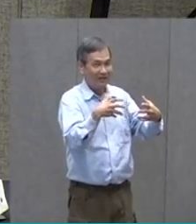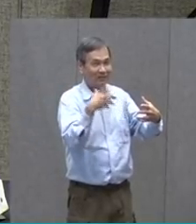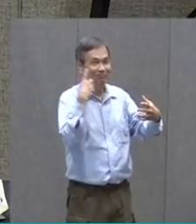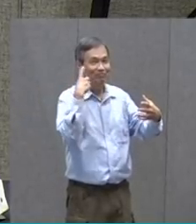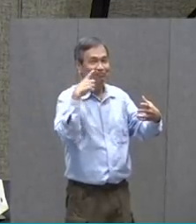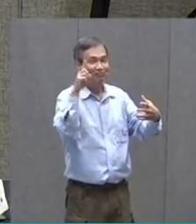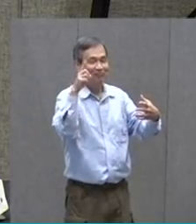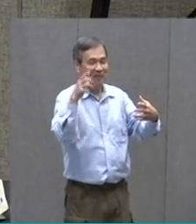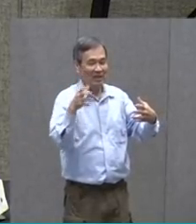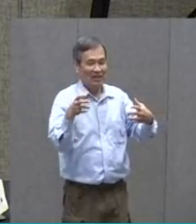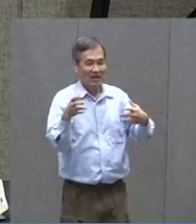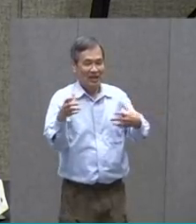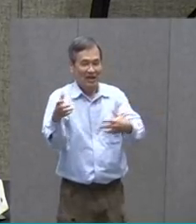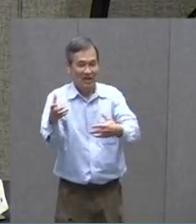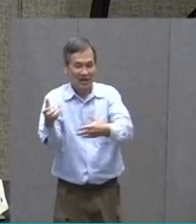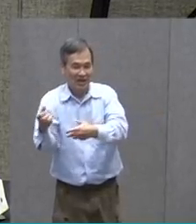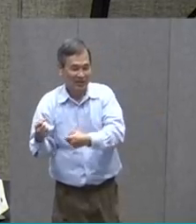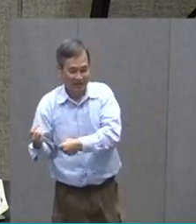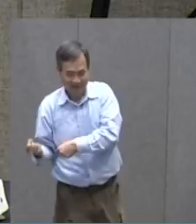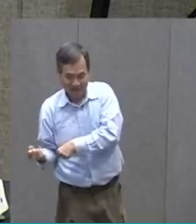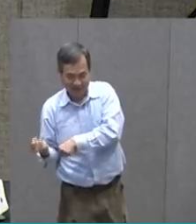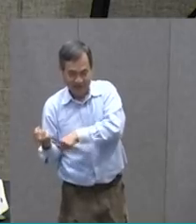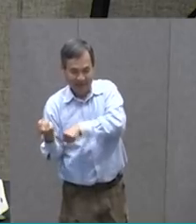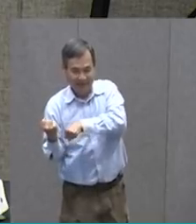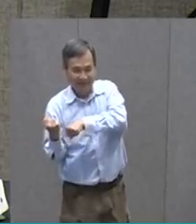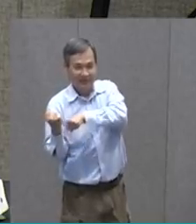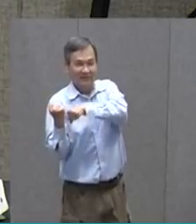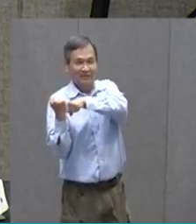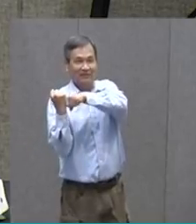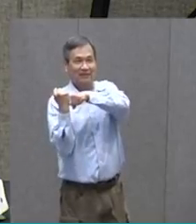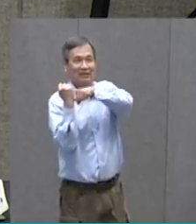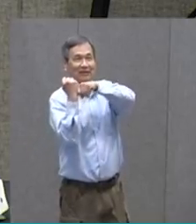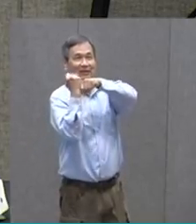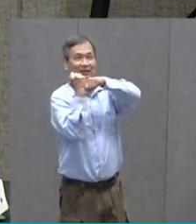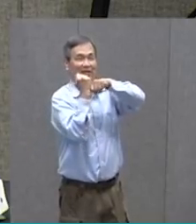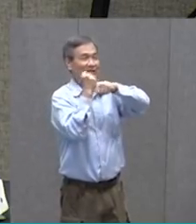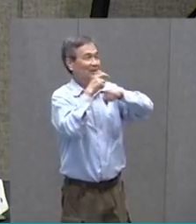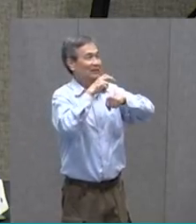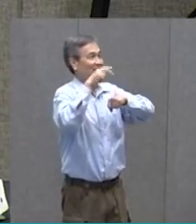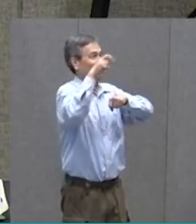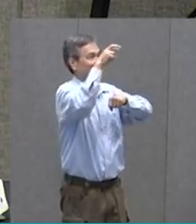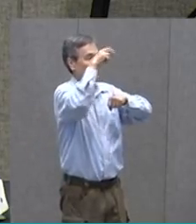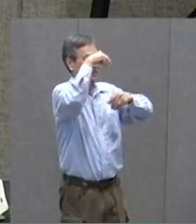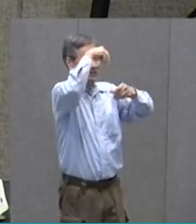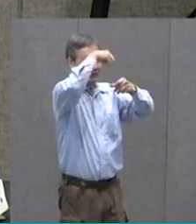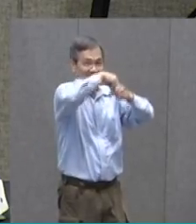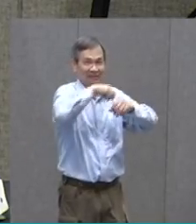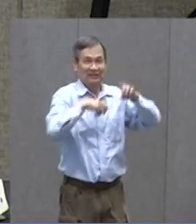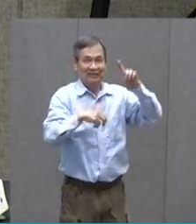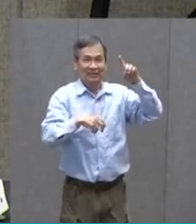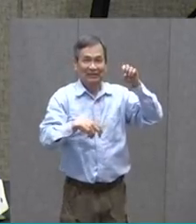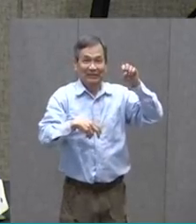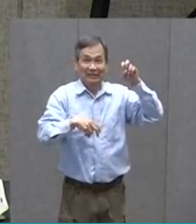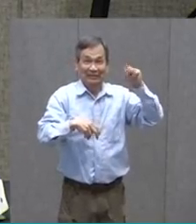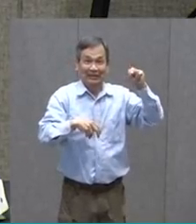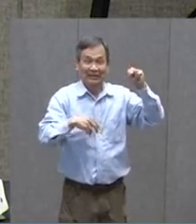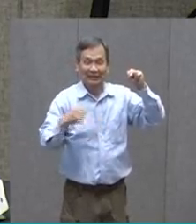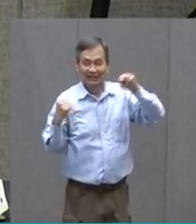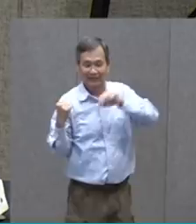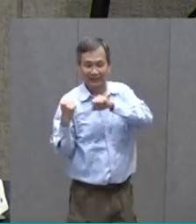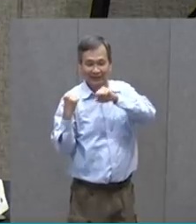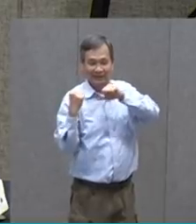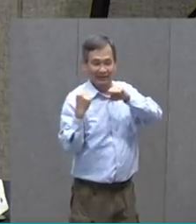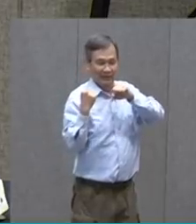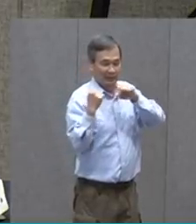He dragged her up to his winding stairs Into his dismal den Within the little